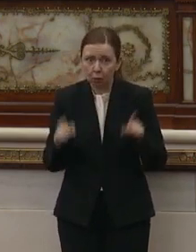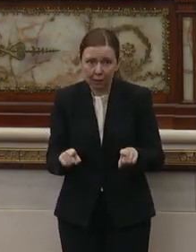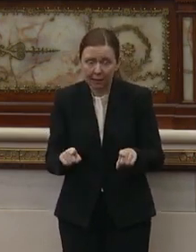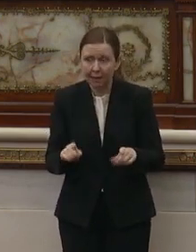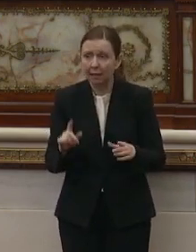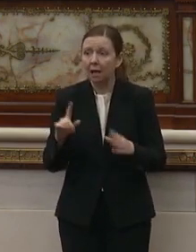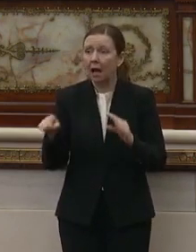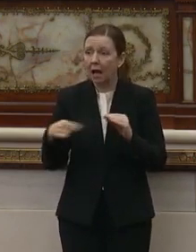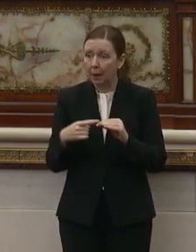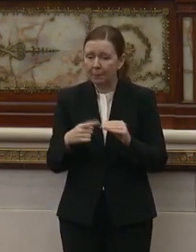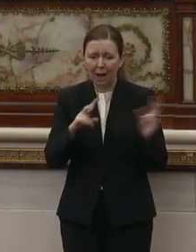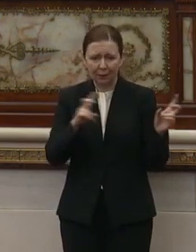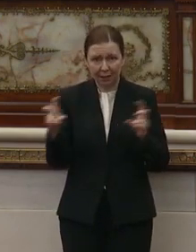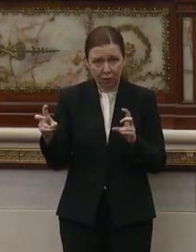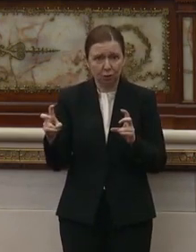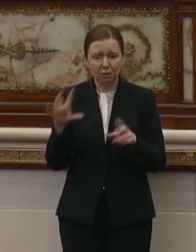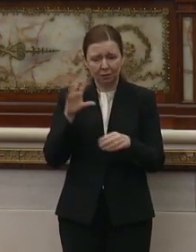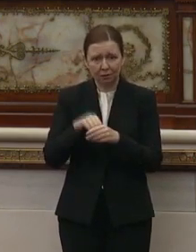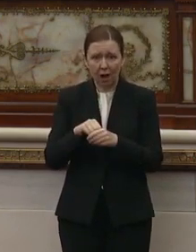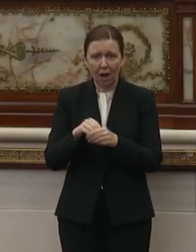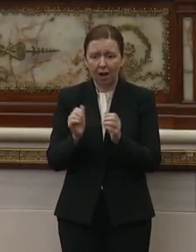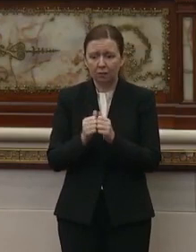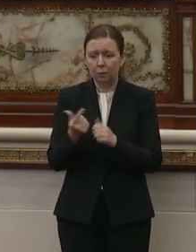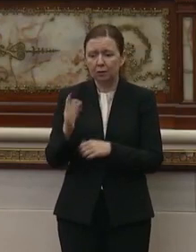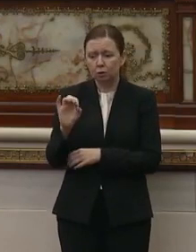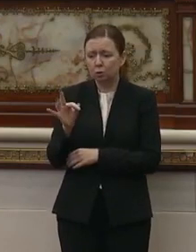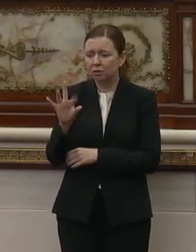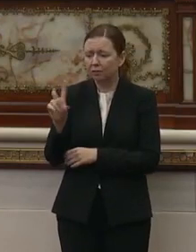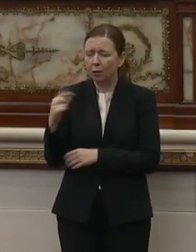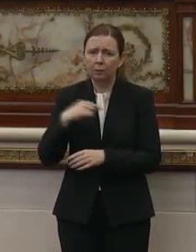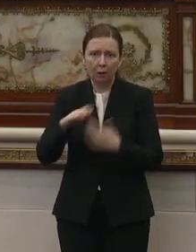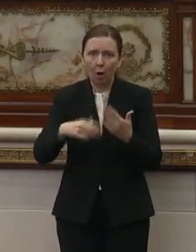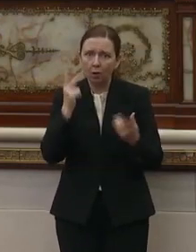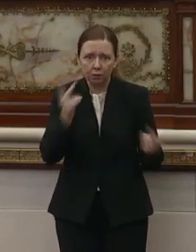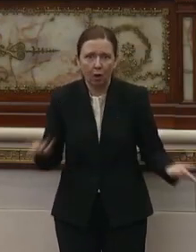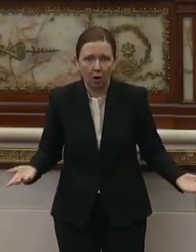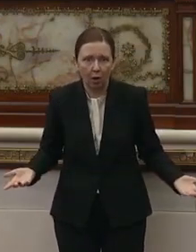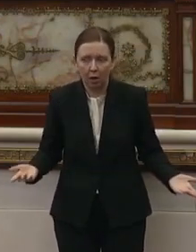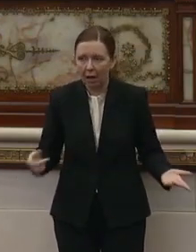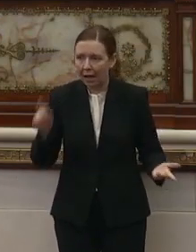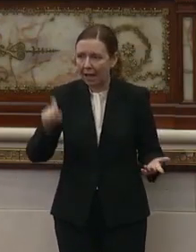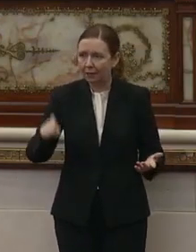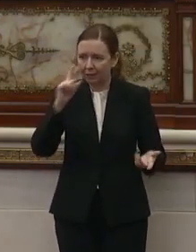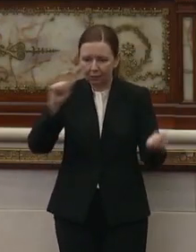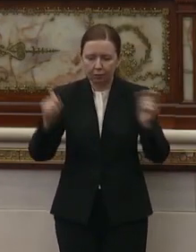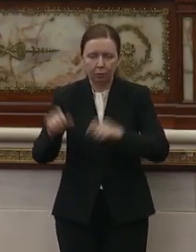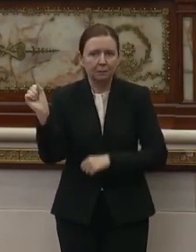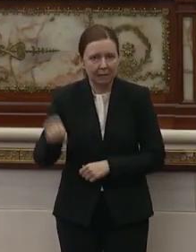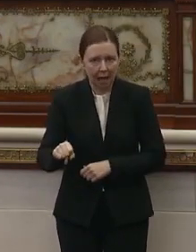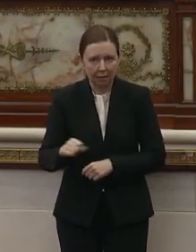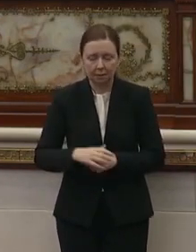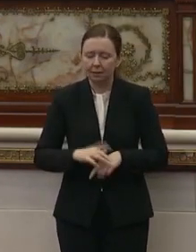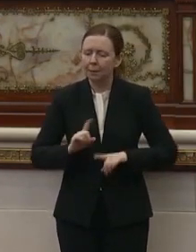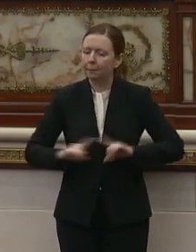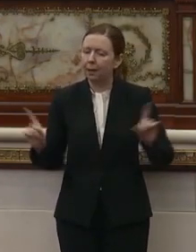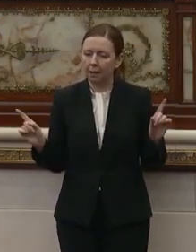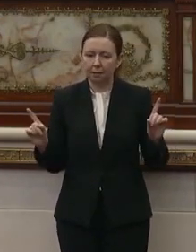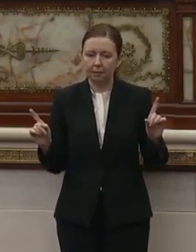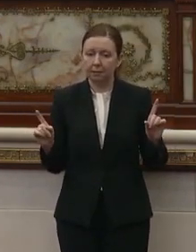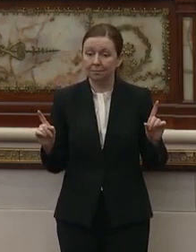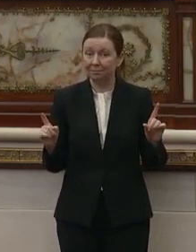about the issues involving George Floyd. We all saw it on the video and the need for reforms. But